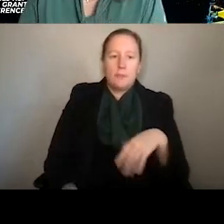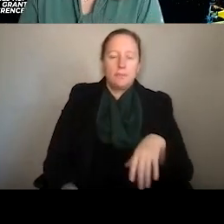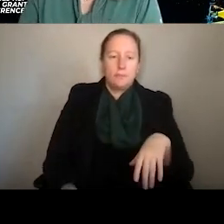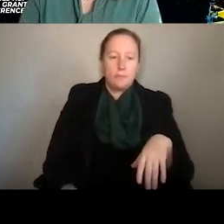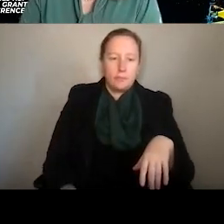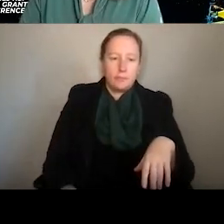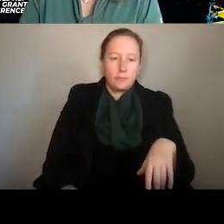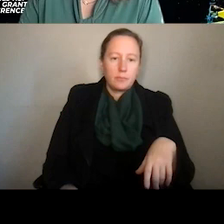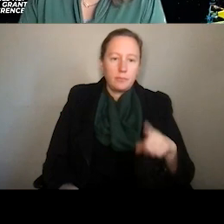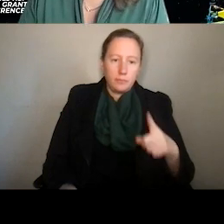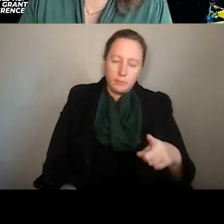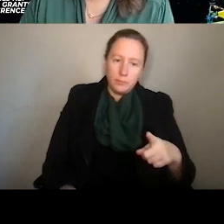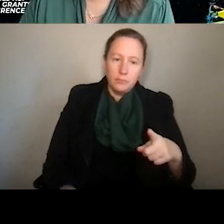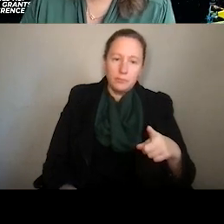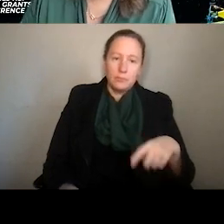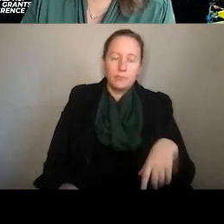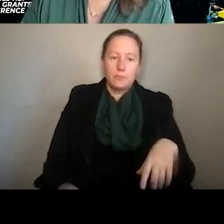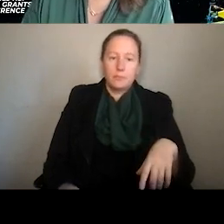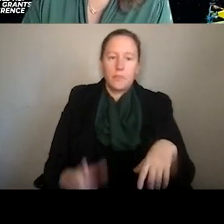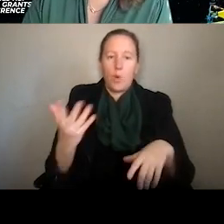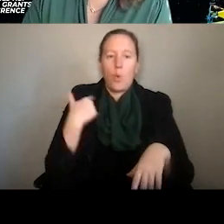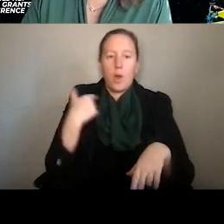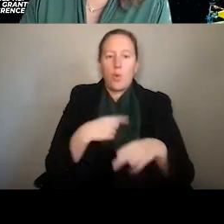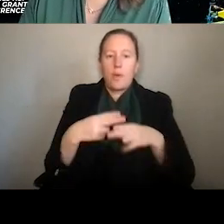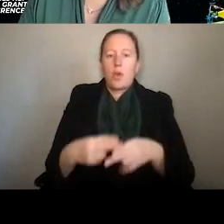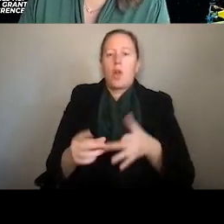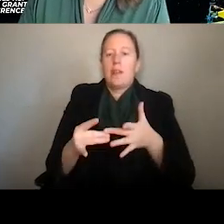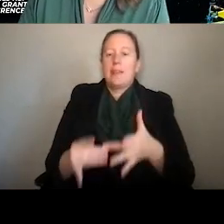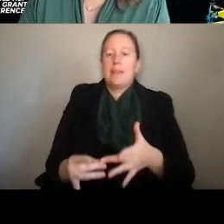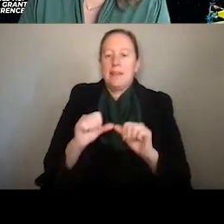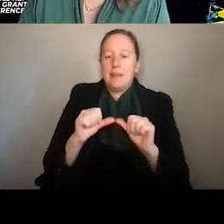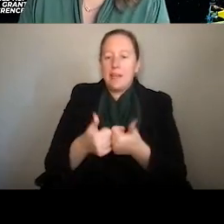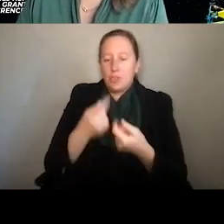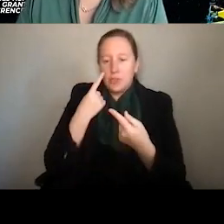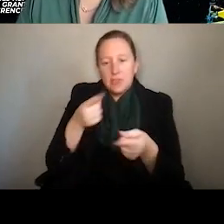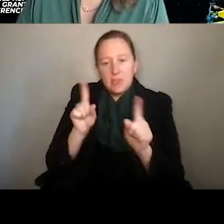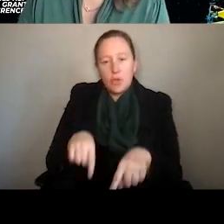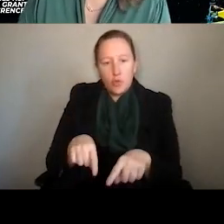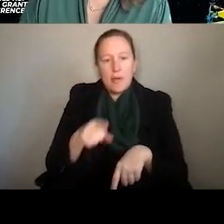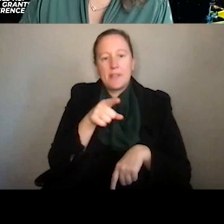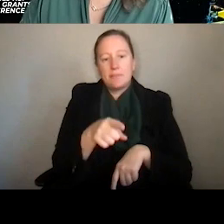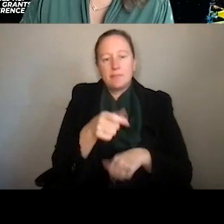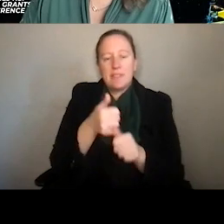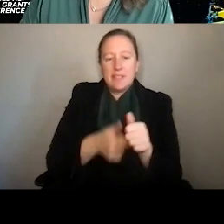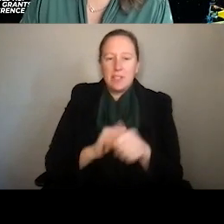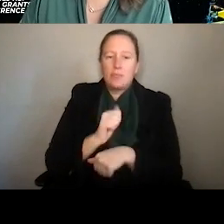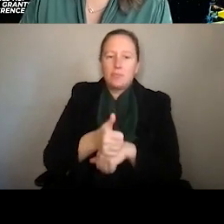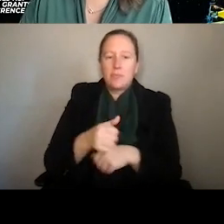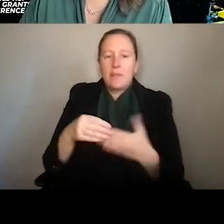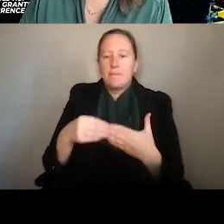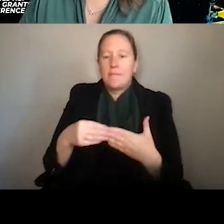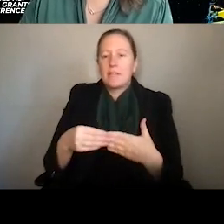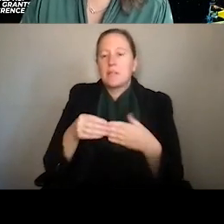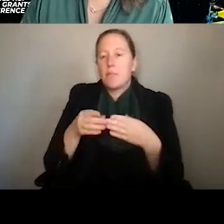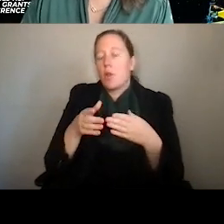The last set of opportunities I want to highlight today are what we call lead agency agreements. So each of these sets up a sort of flexible